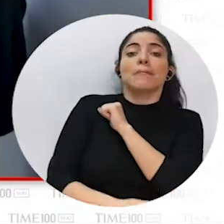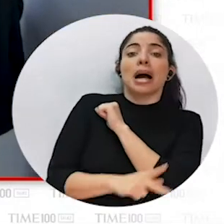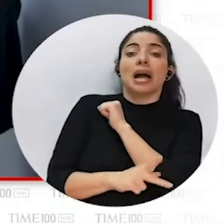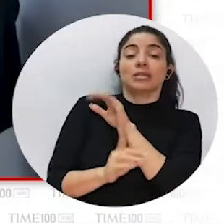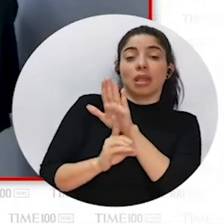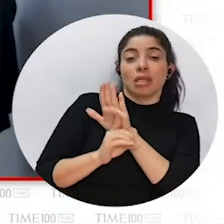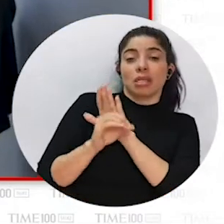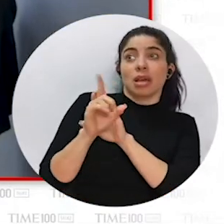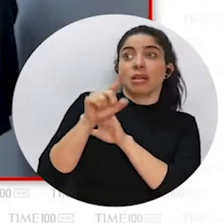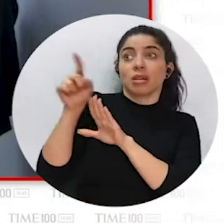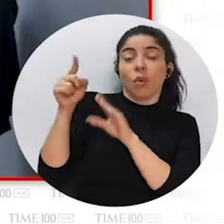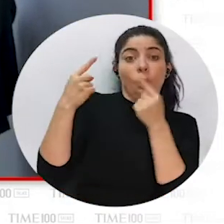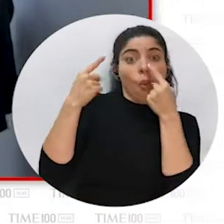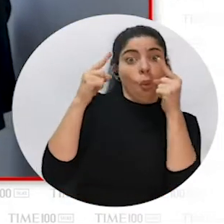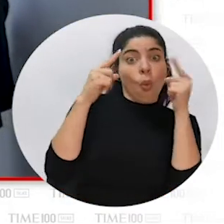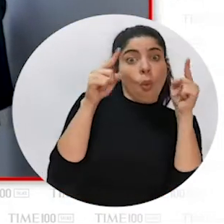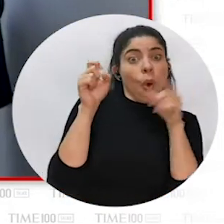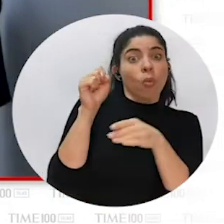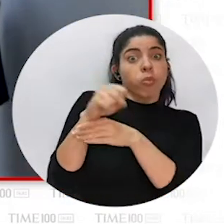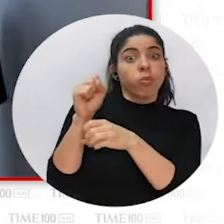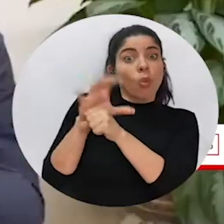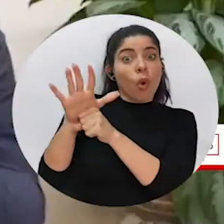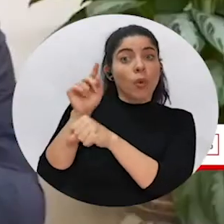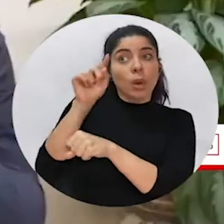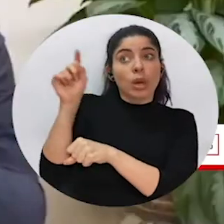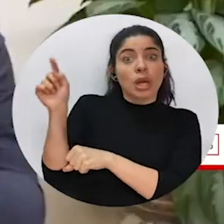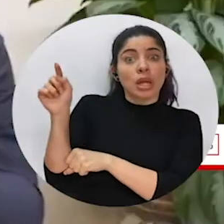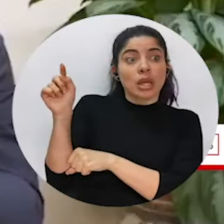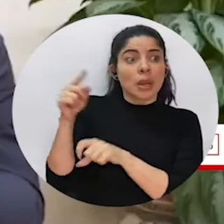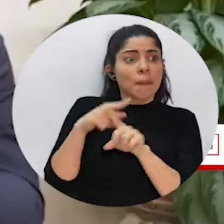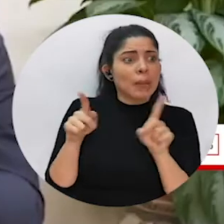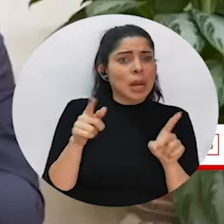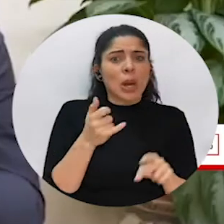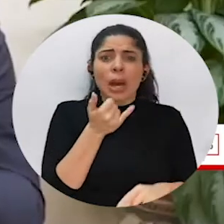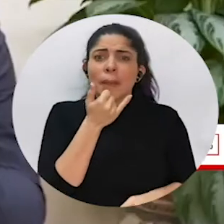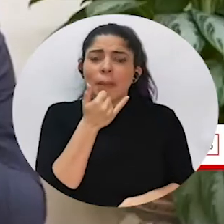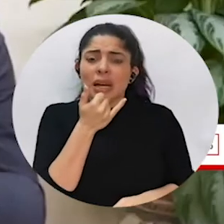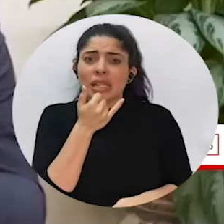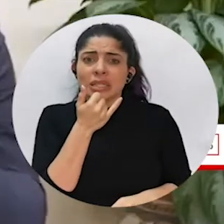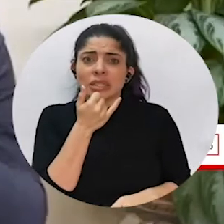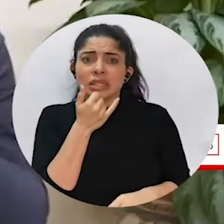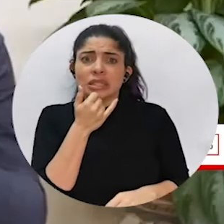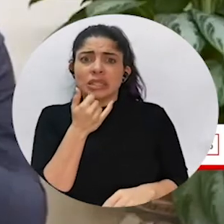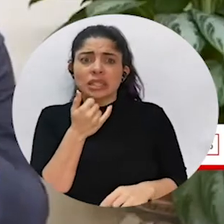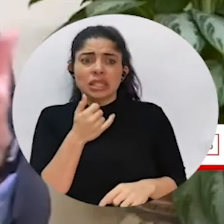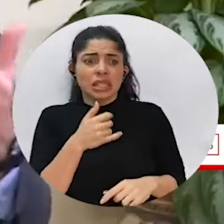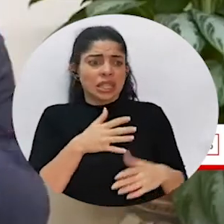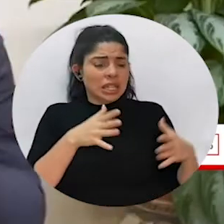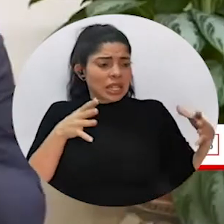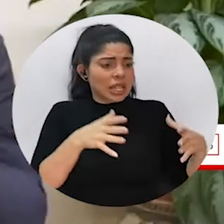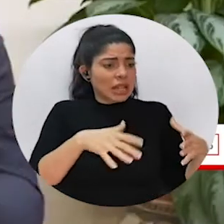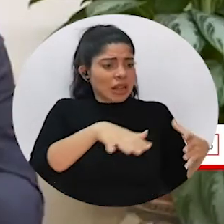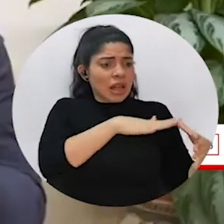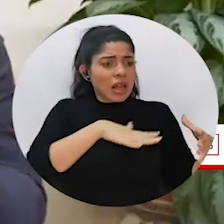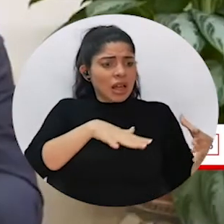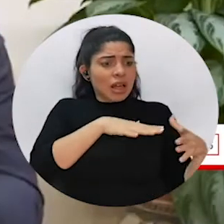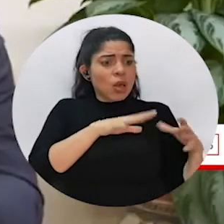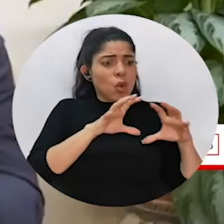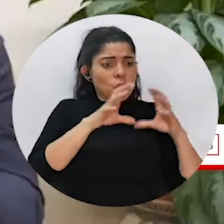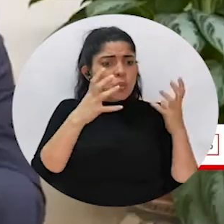countries in the developed world manage to defeat COVID-19. But then we live in a such